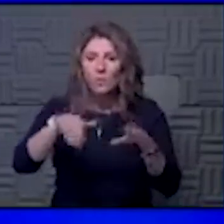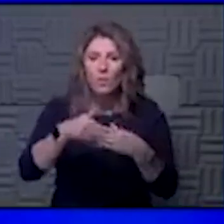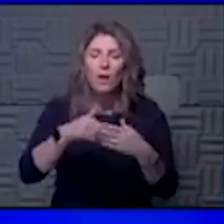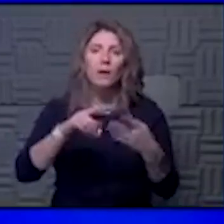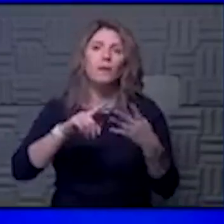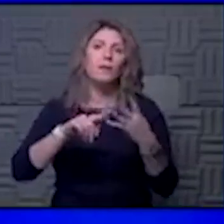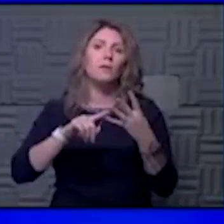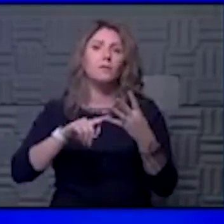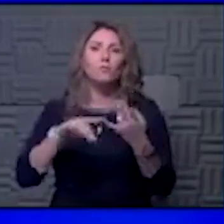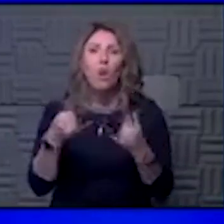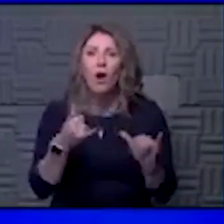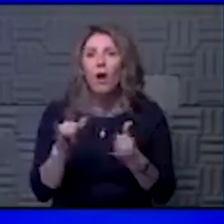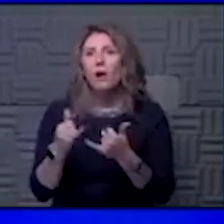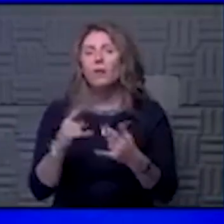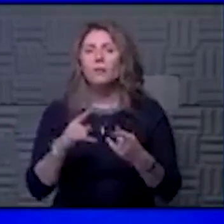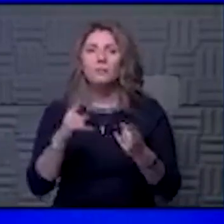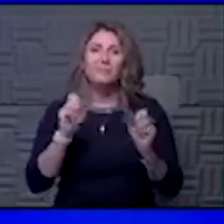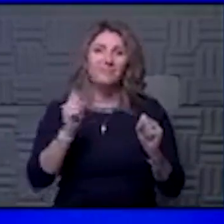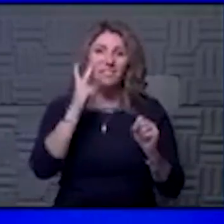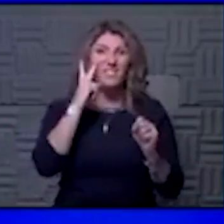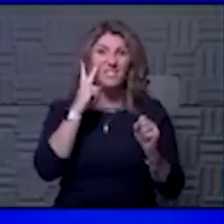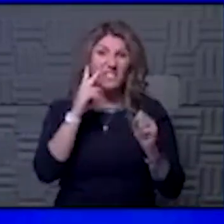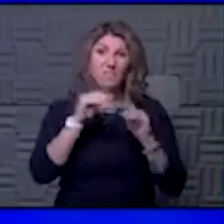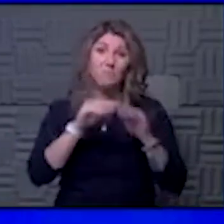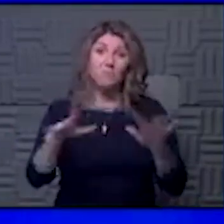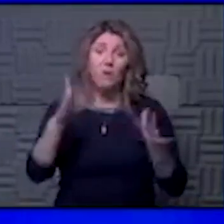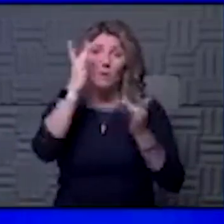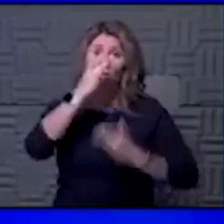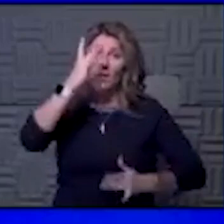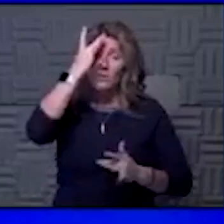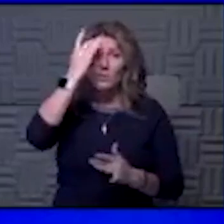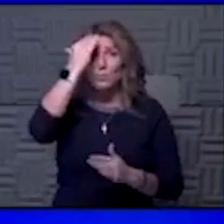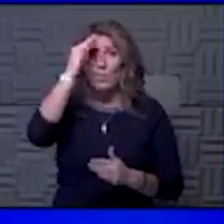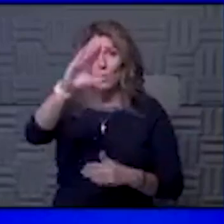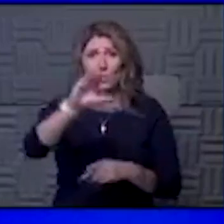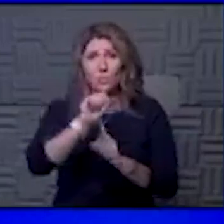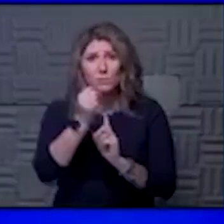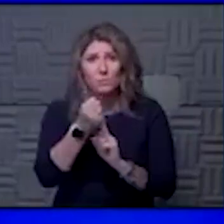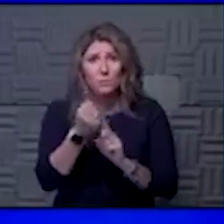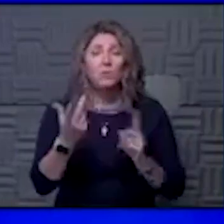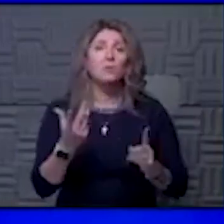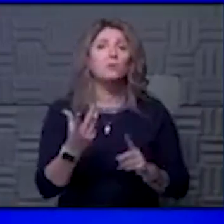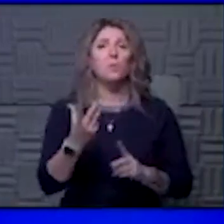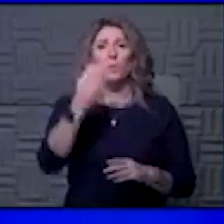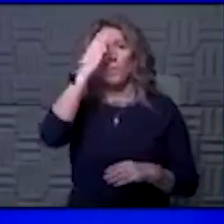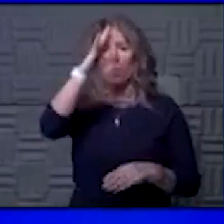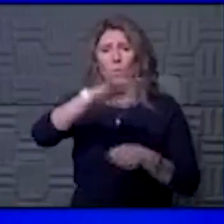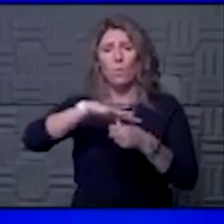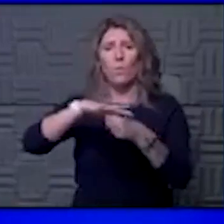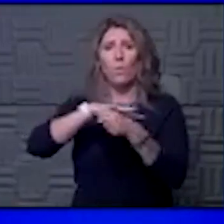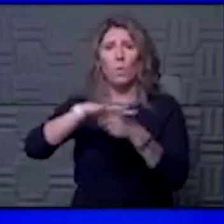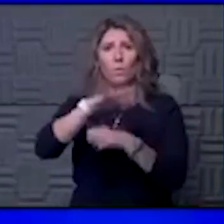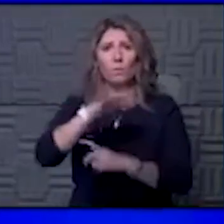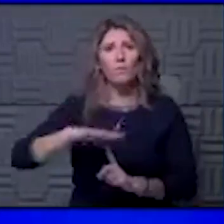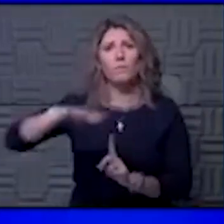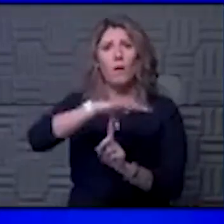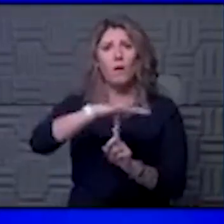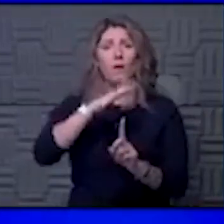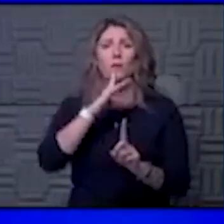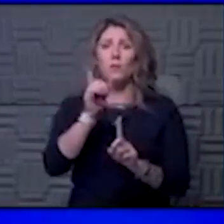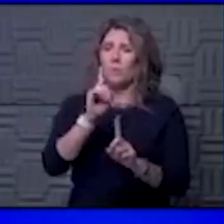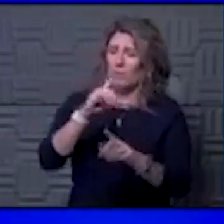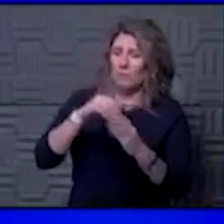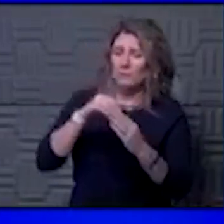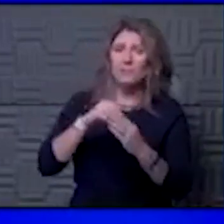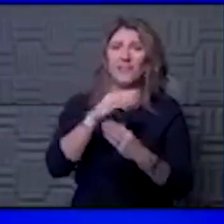we can't see spread of the virus. So just understand those things, know your situation, know your local environment, where you're at indoors,